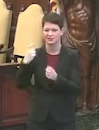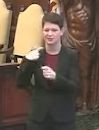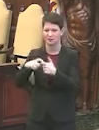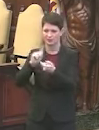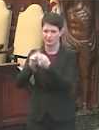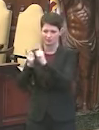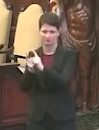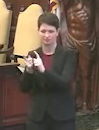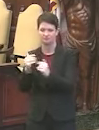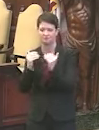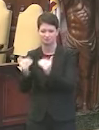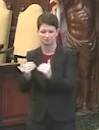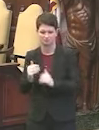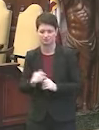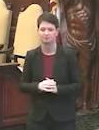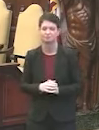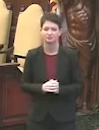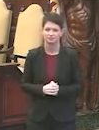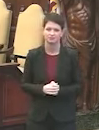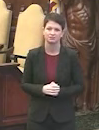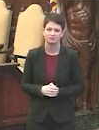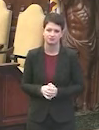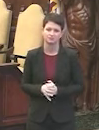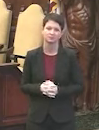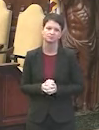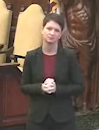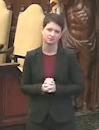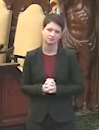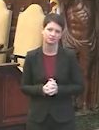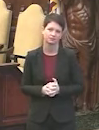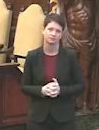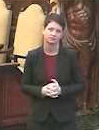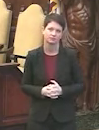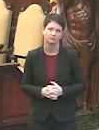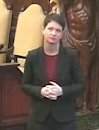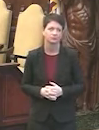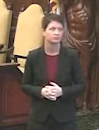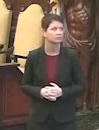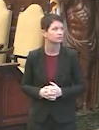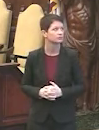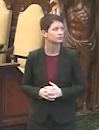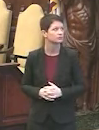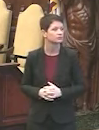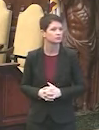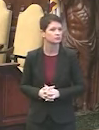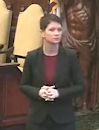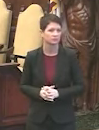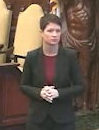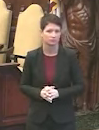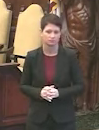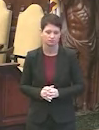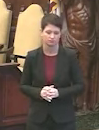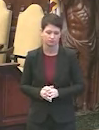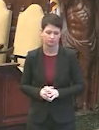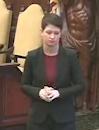conversaciones con muchas organizaciones comunitarias y con coaliciones de diferentes organizaciones comunitarias, ninguna en particular.